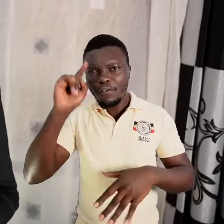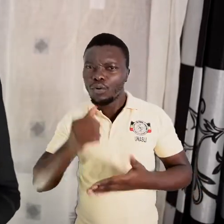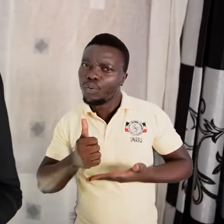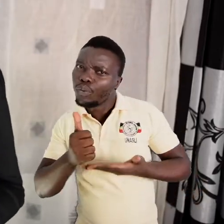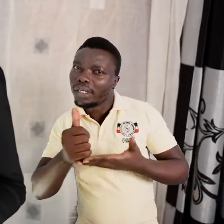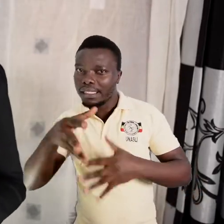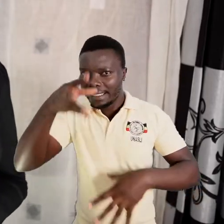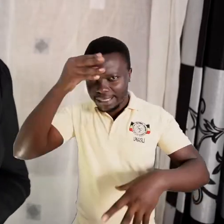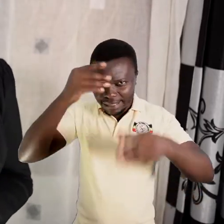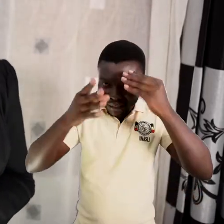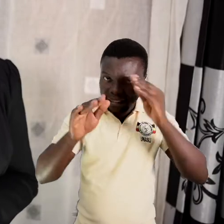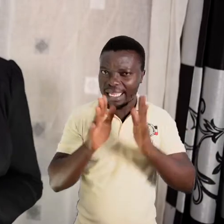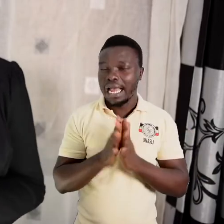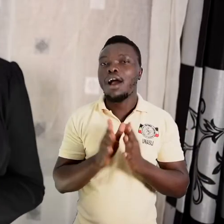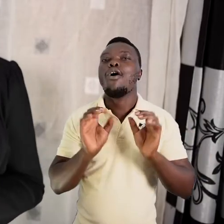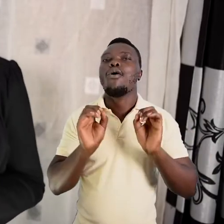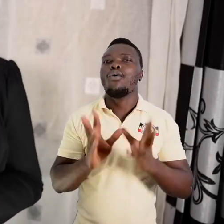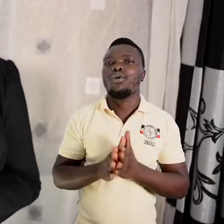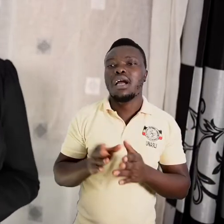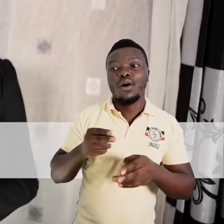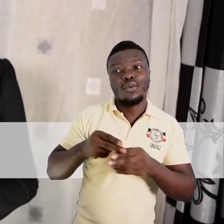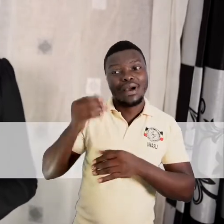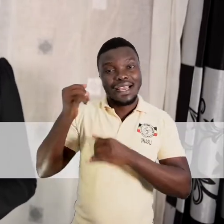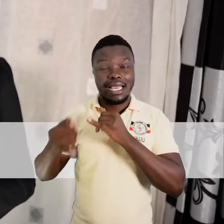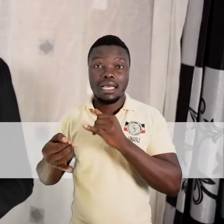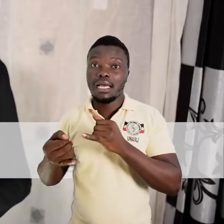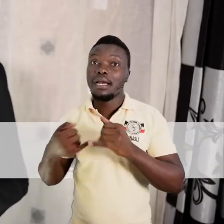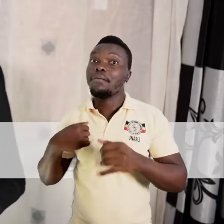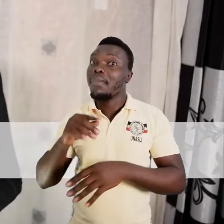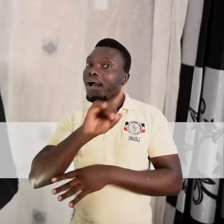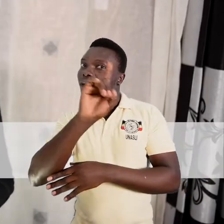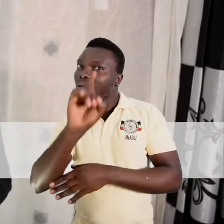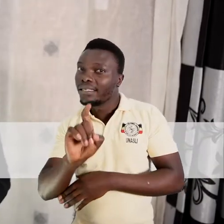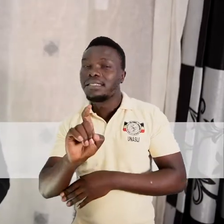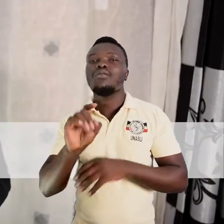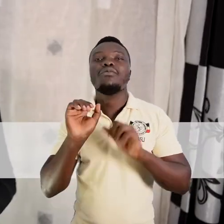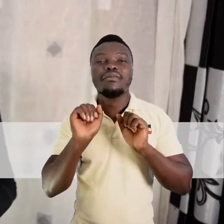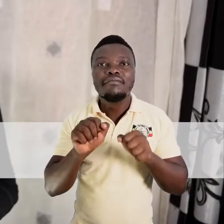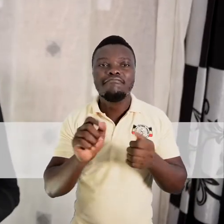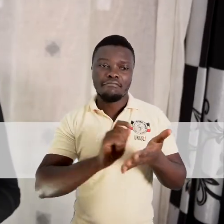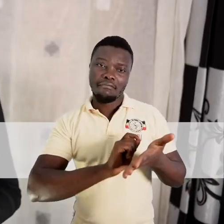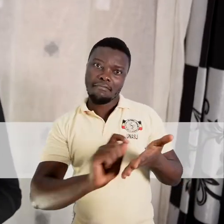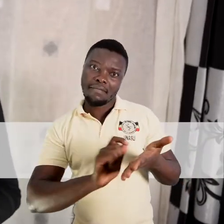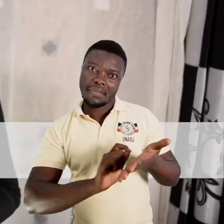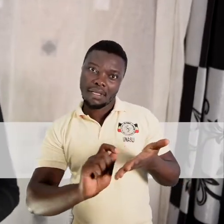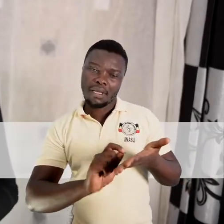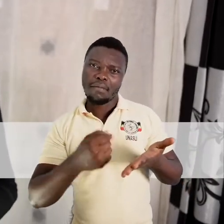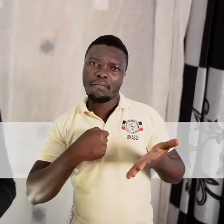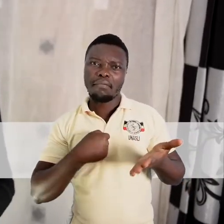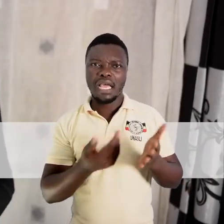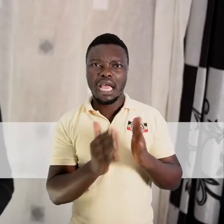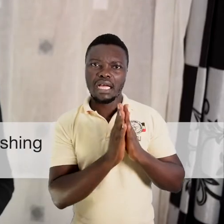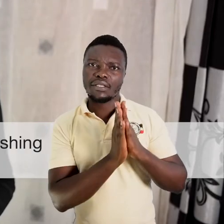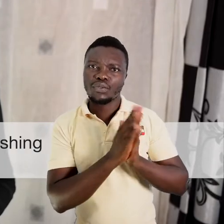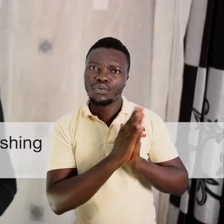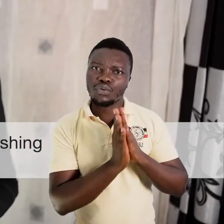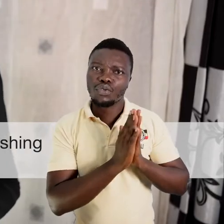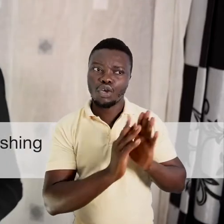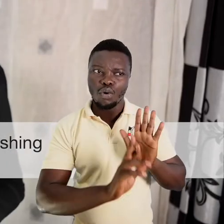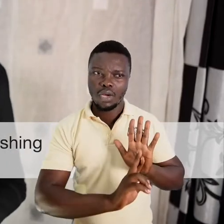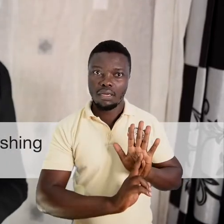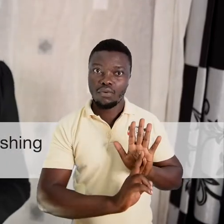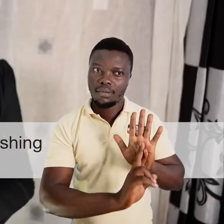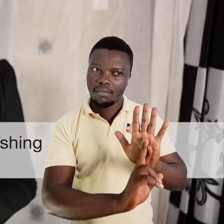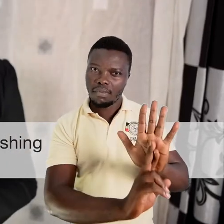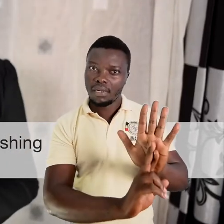something, at the end I will request that you write for me an essay or a report